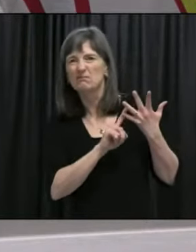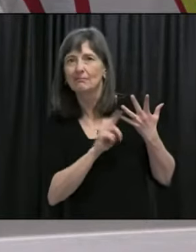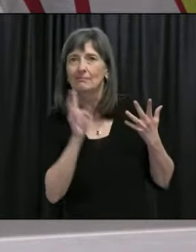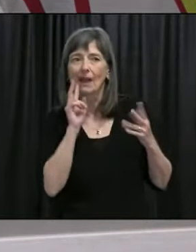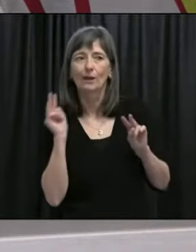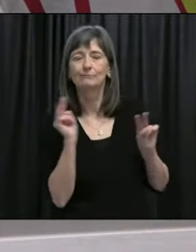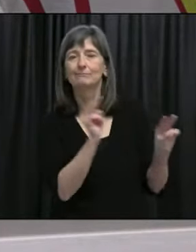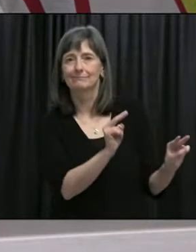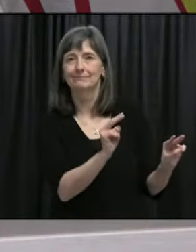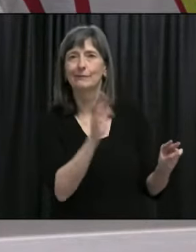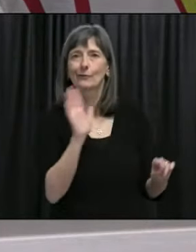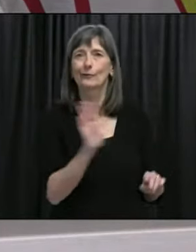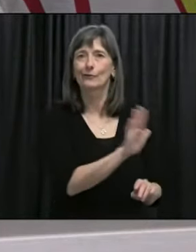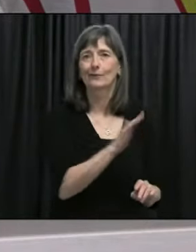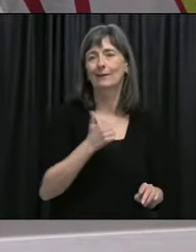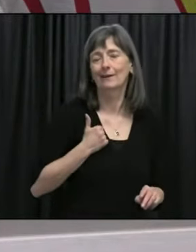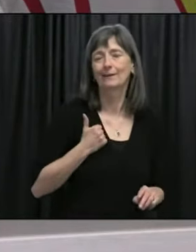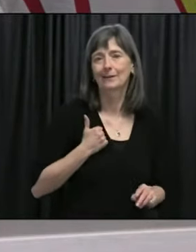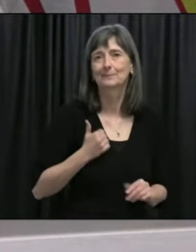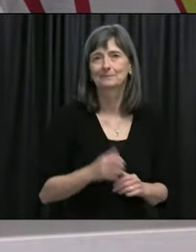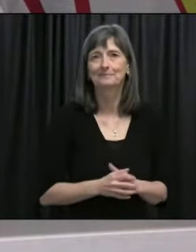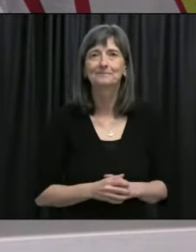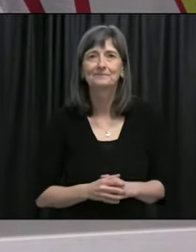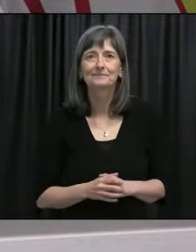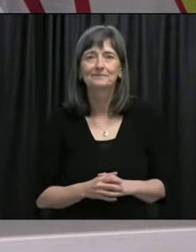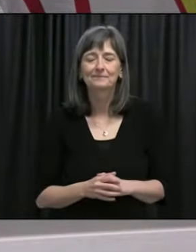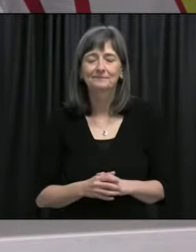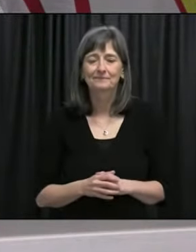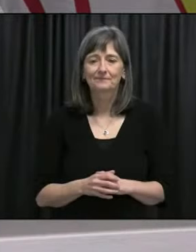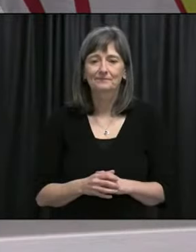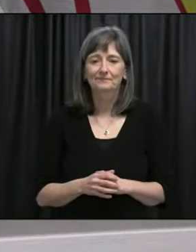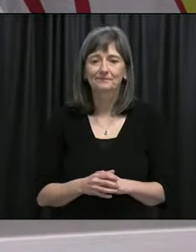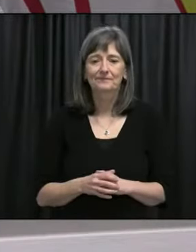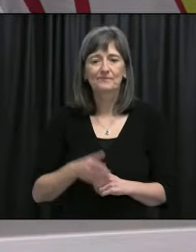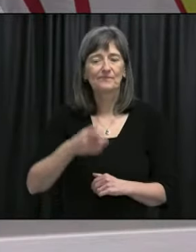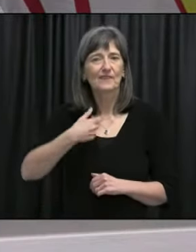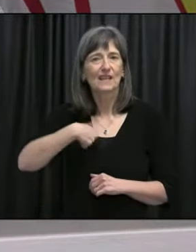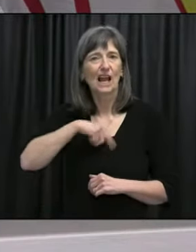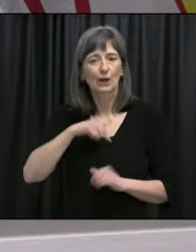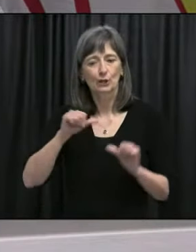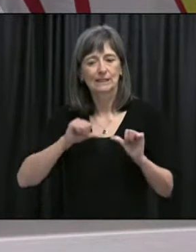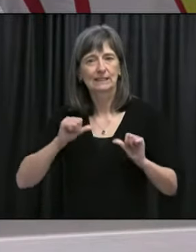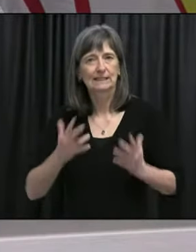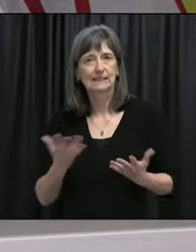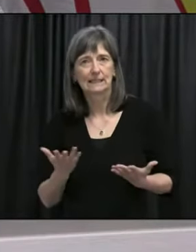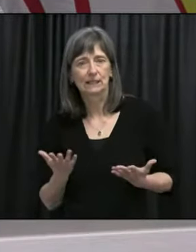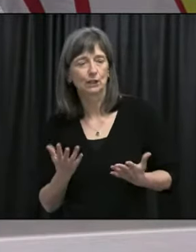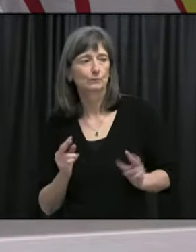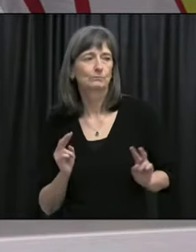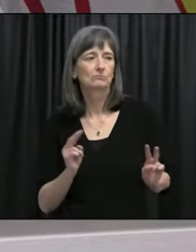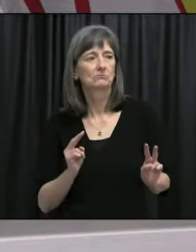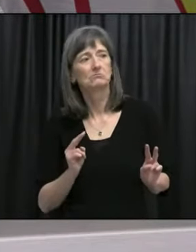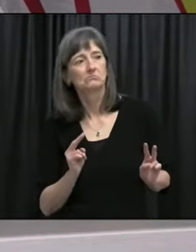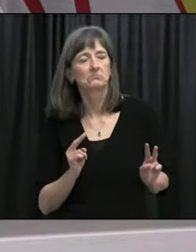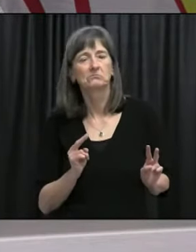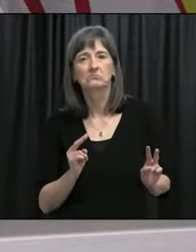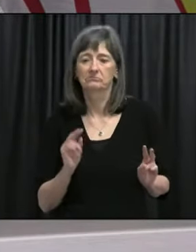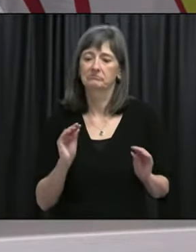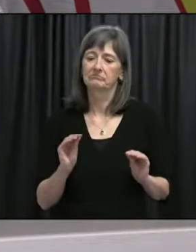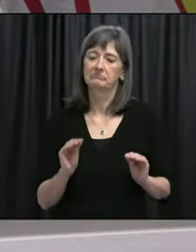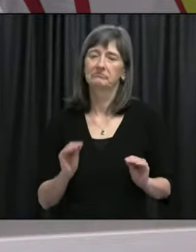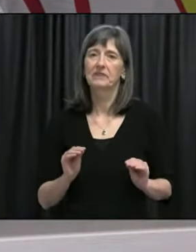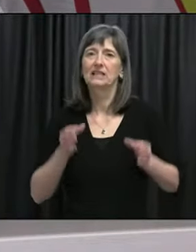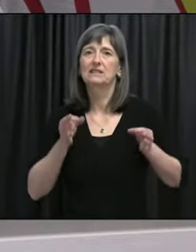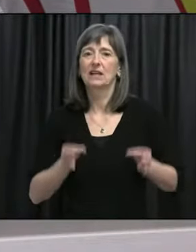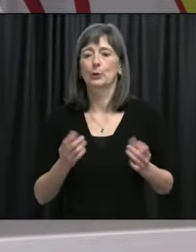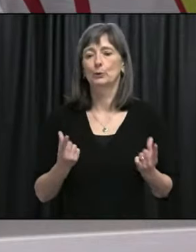information that our epidemiologists look at when we're looking at the rest of the country to decide